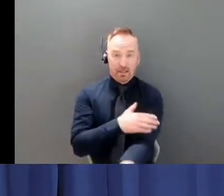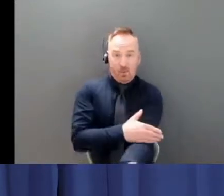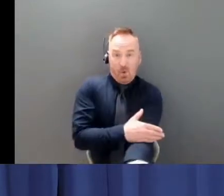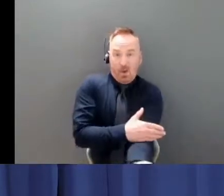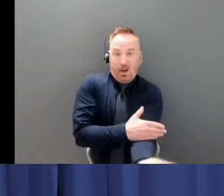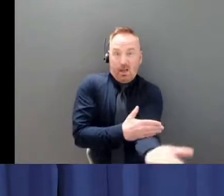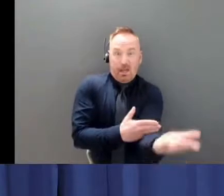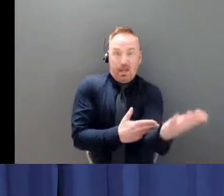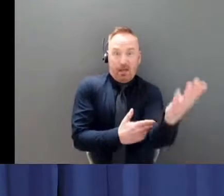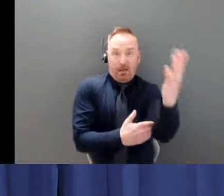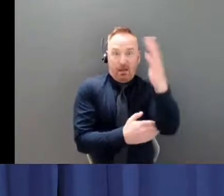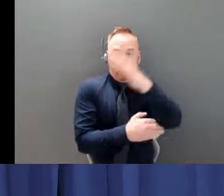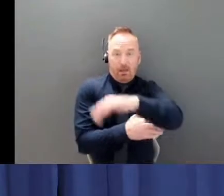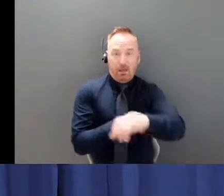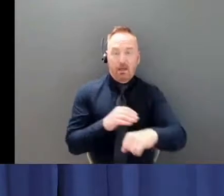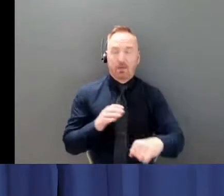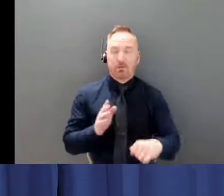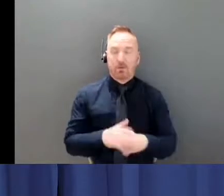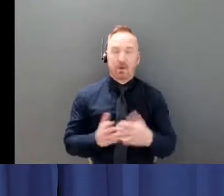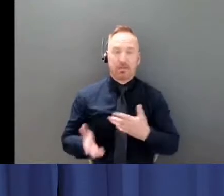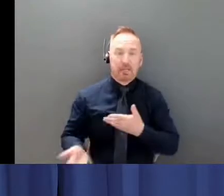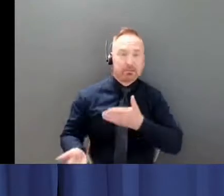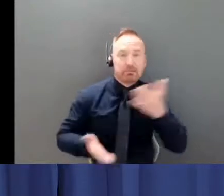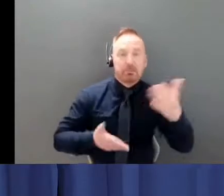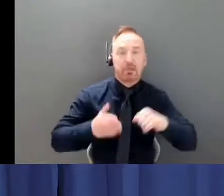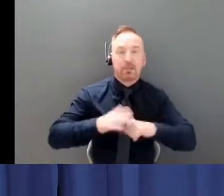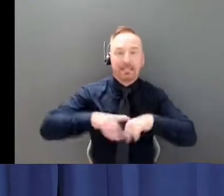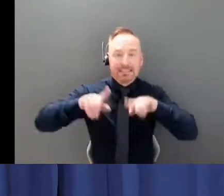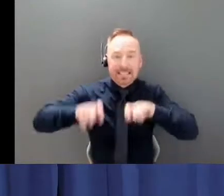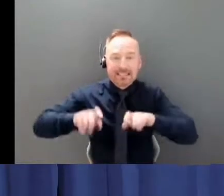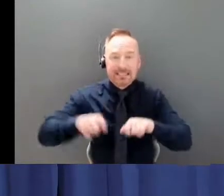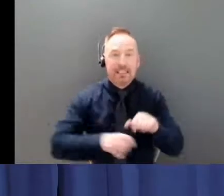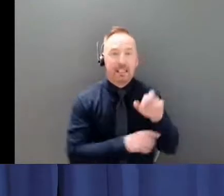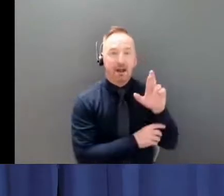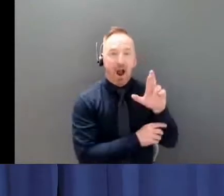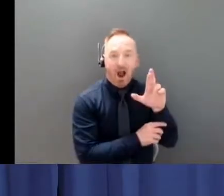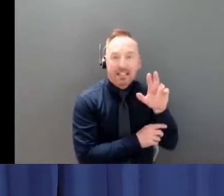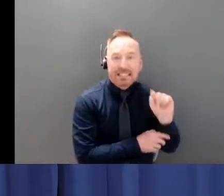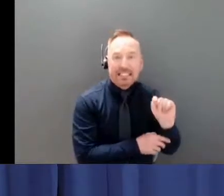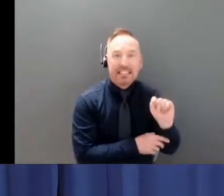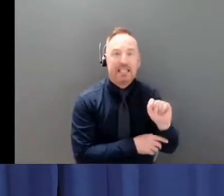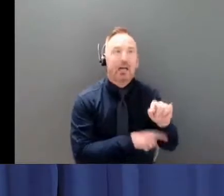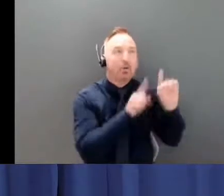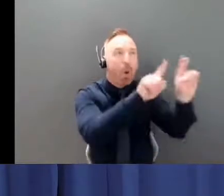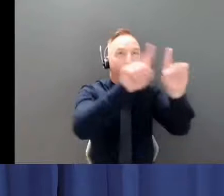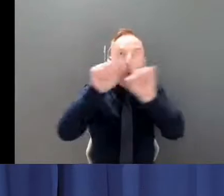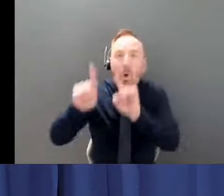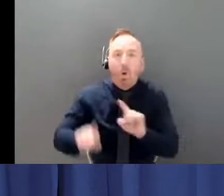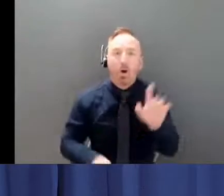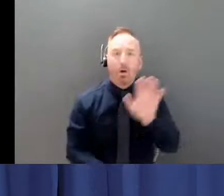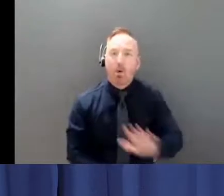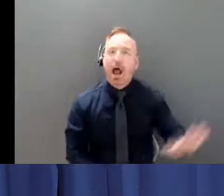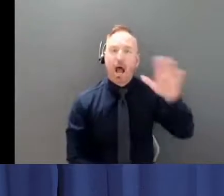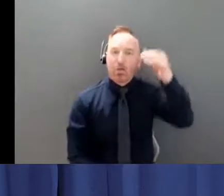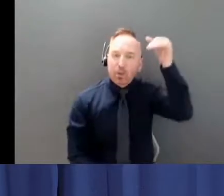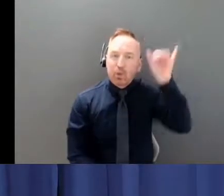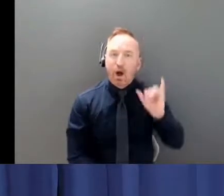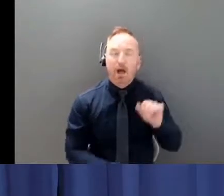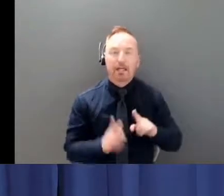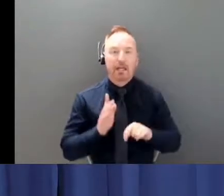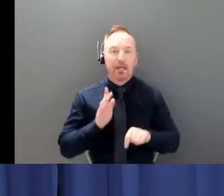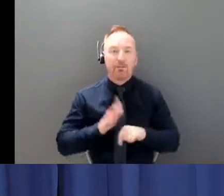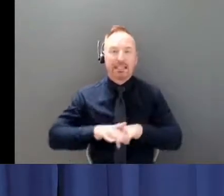operation and deployment of testing and rapid response teams around the territory through testing hundreds every day